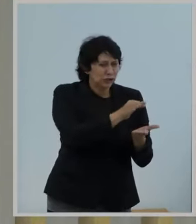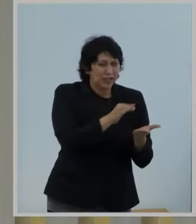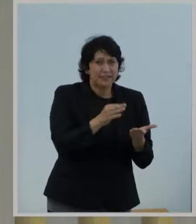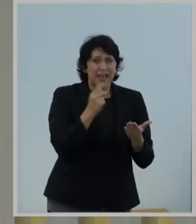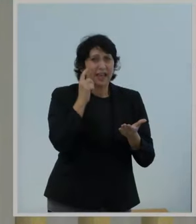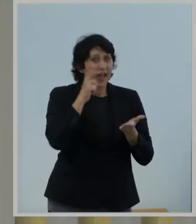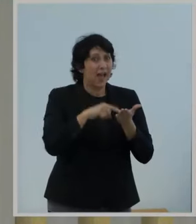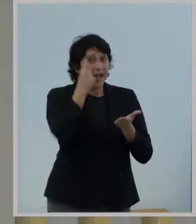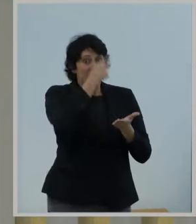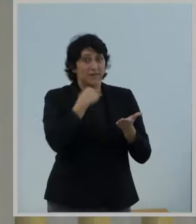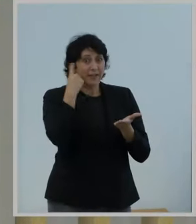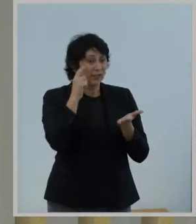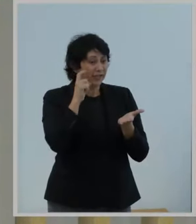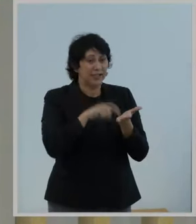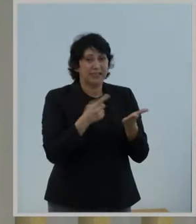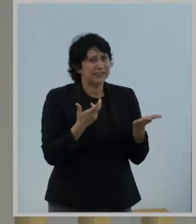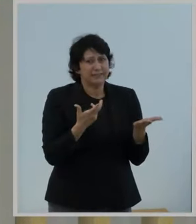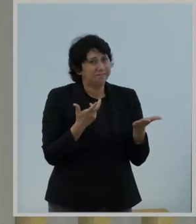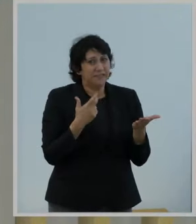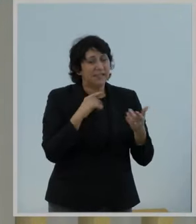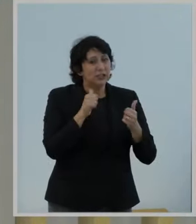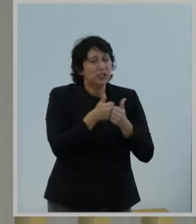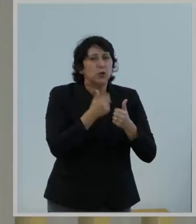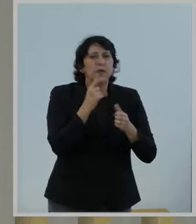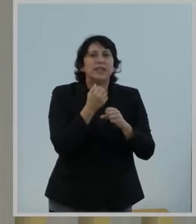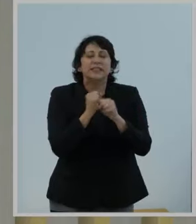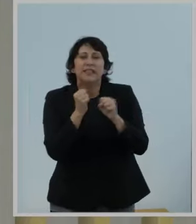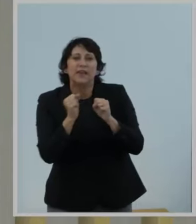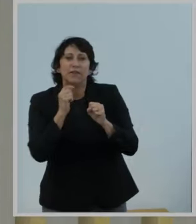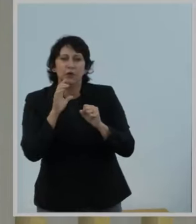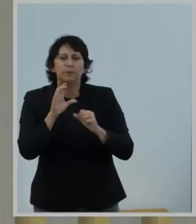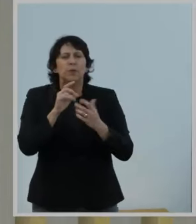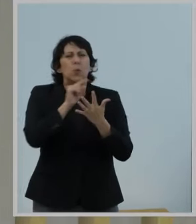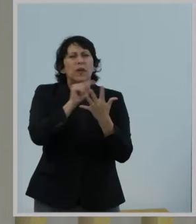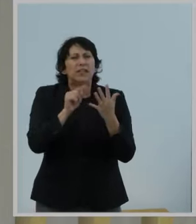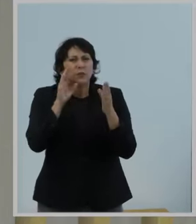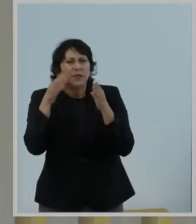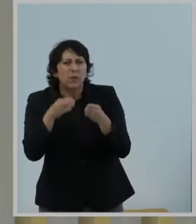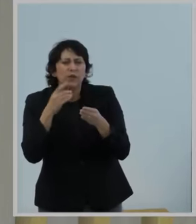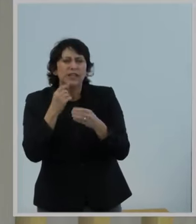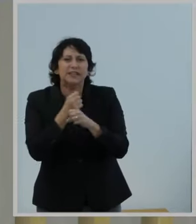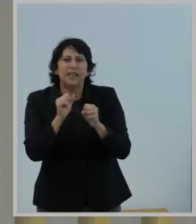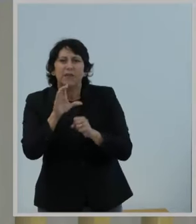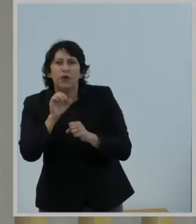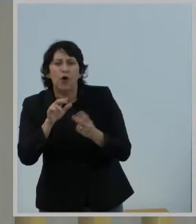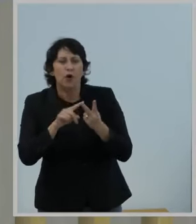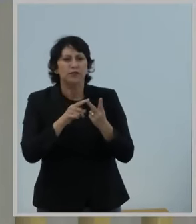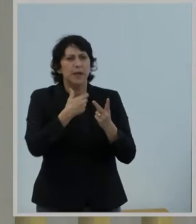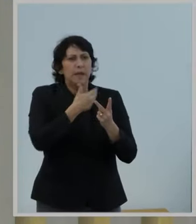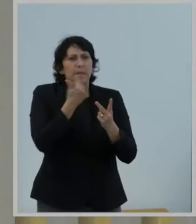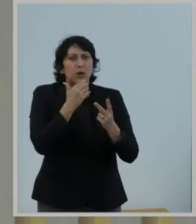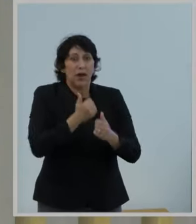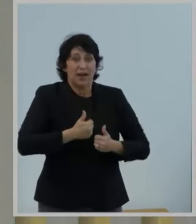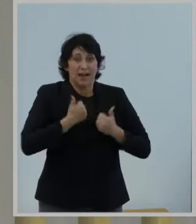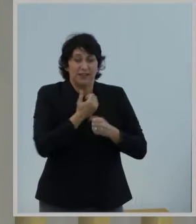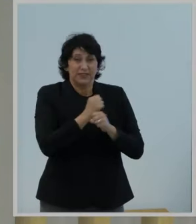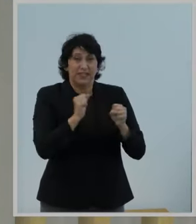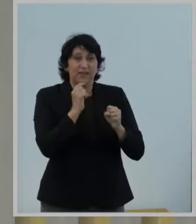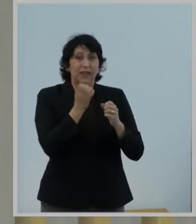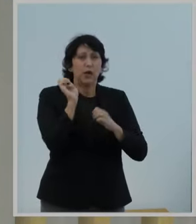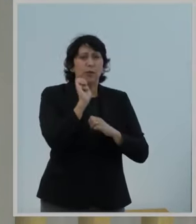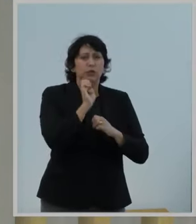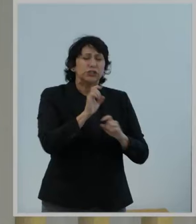physical world. Safer, better cars. Cheaper, more energy-efficient manufacturing. And life-saving emergency response